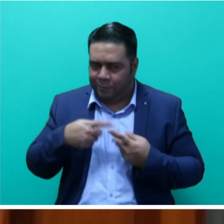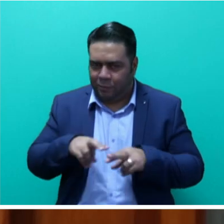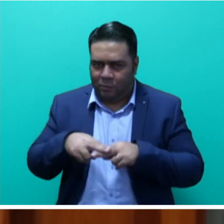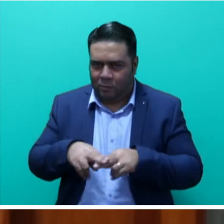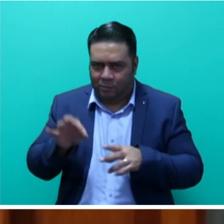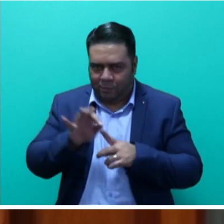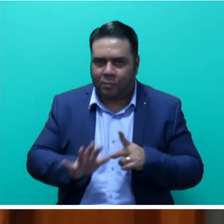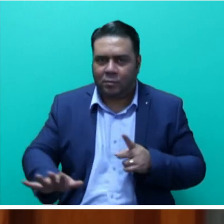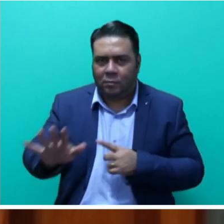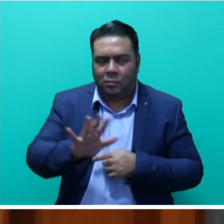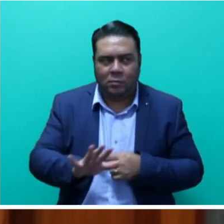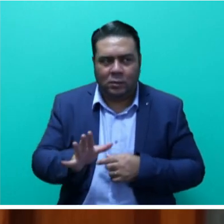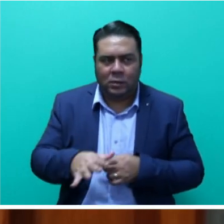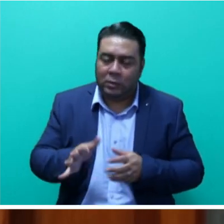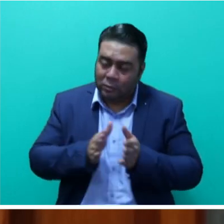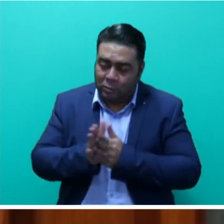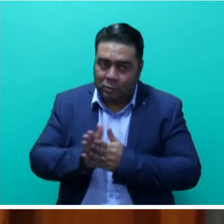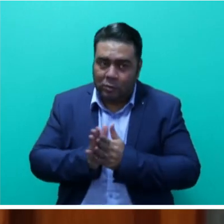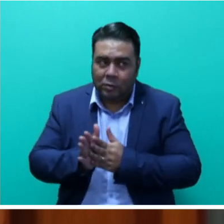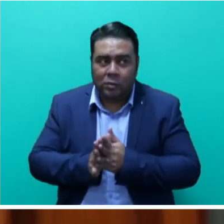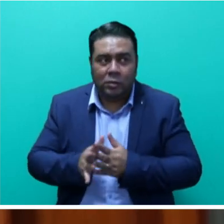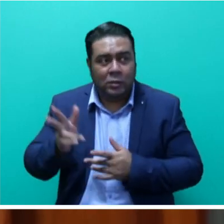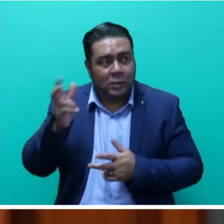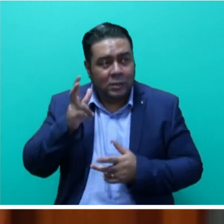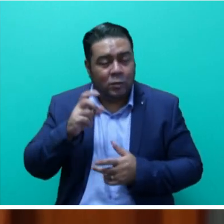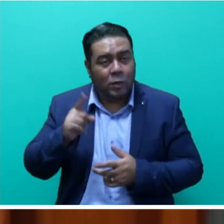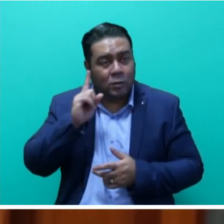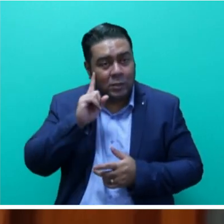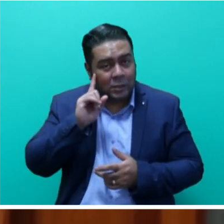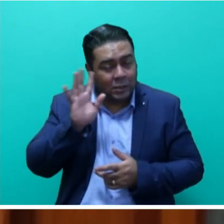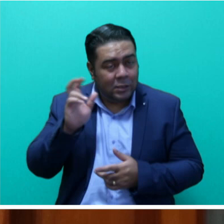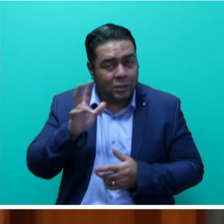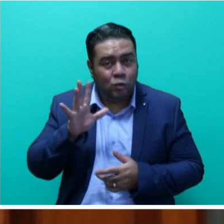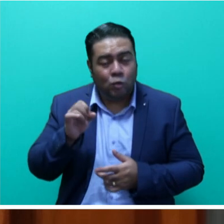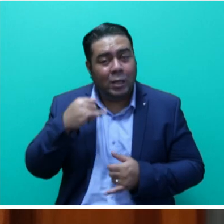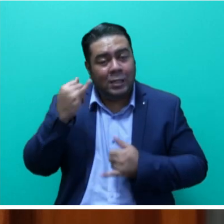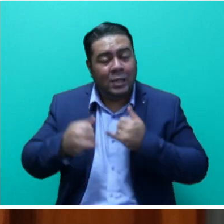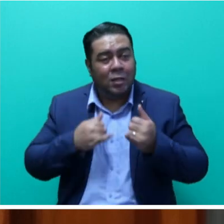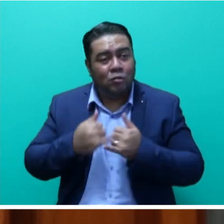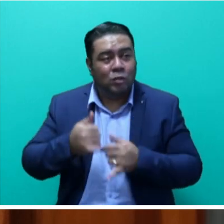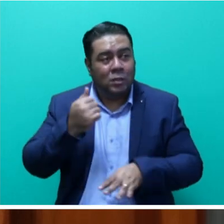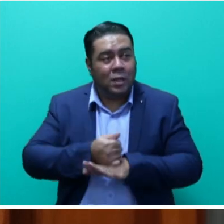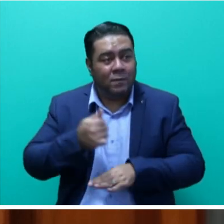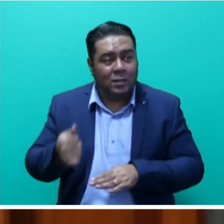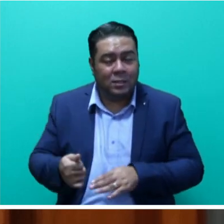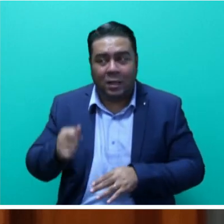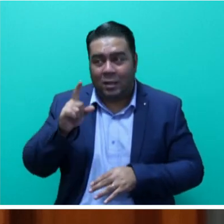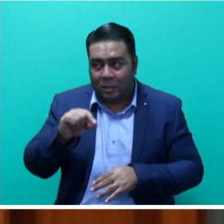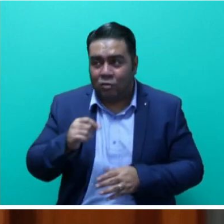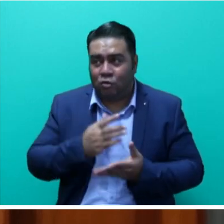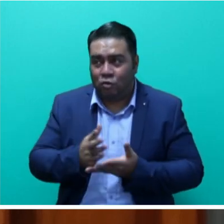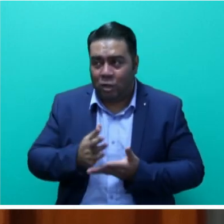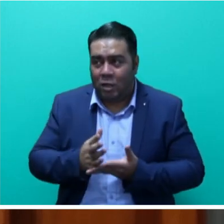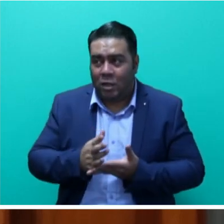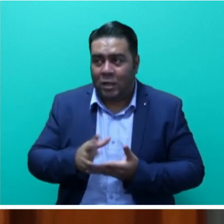It actually is quite interesting, sir, in listening, when I was listening to the international governments, they did share the same